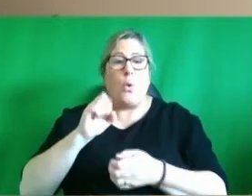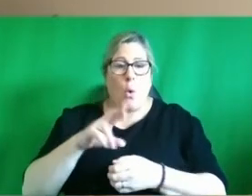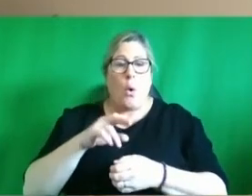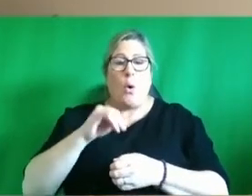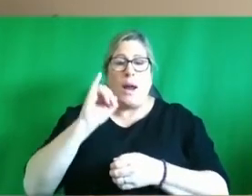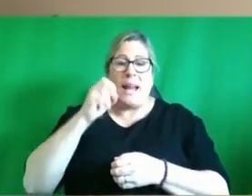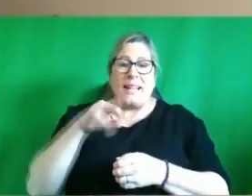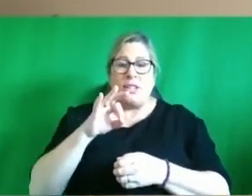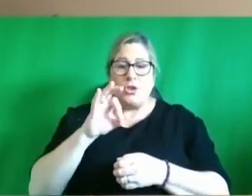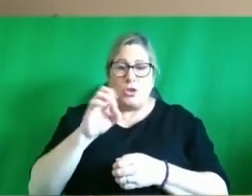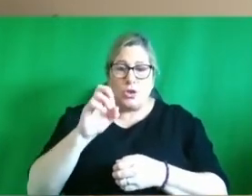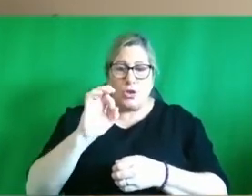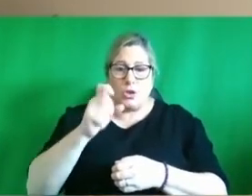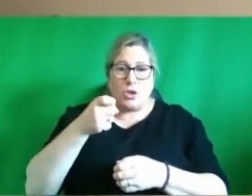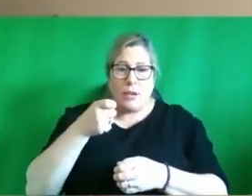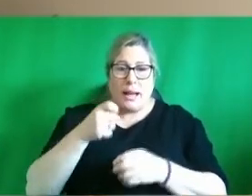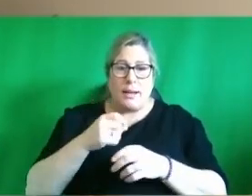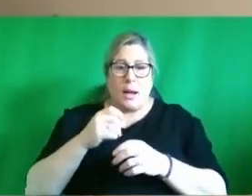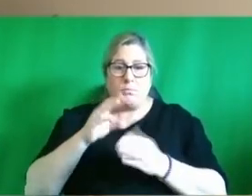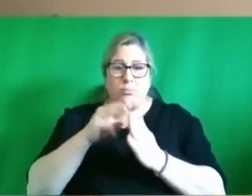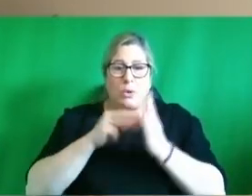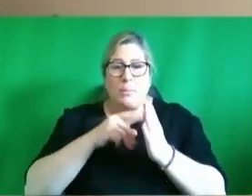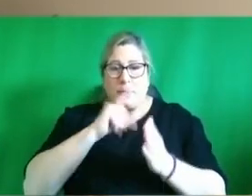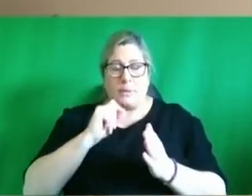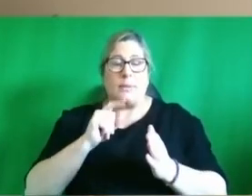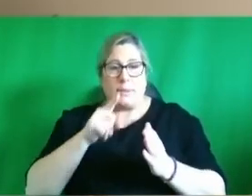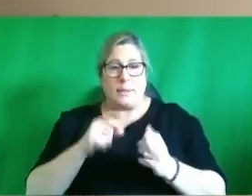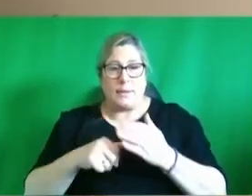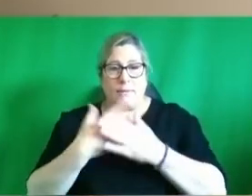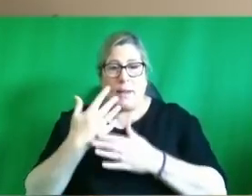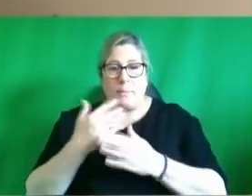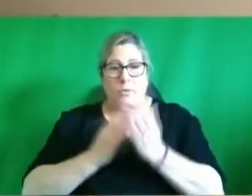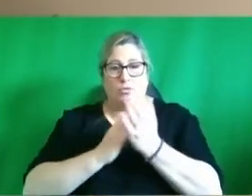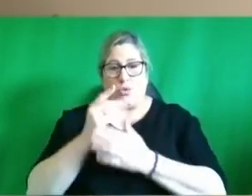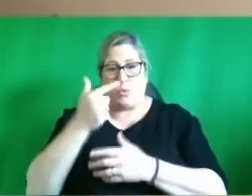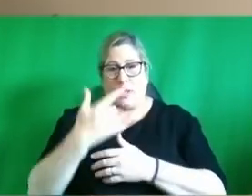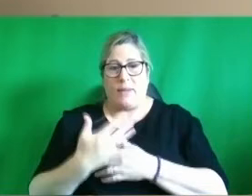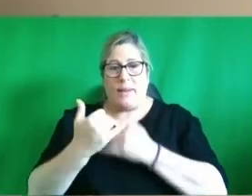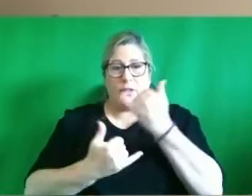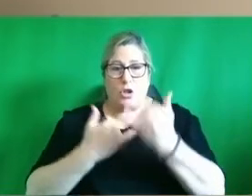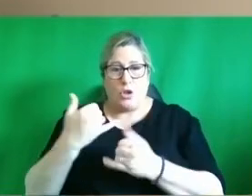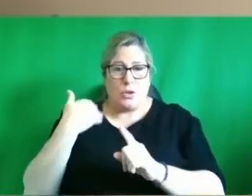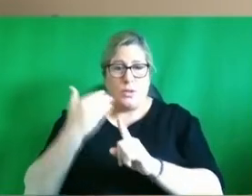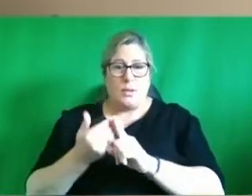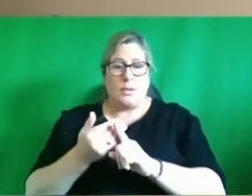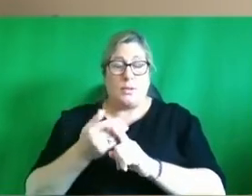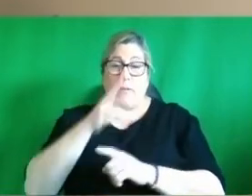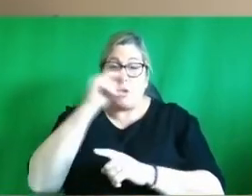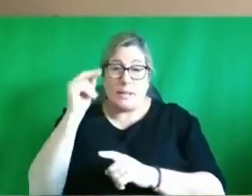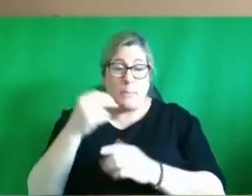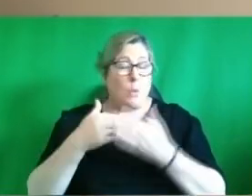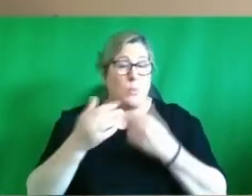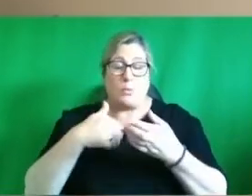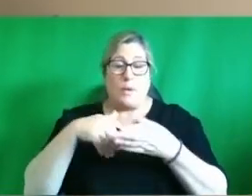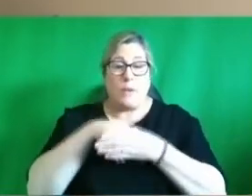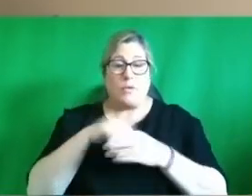this has been the cornerstone of many of the initiatives that COT has managed to develop over the last 25 years to give you some examples these have been